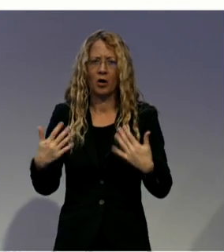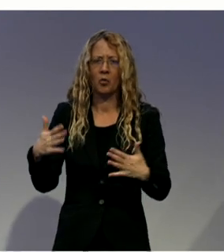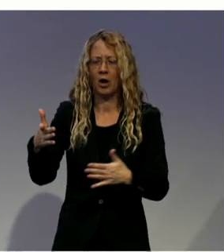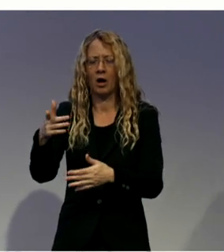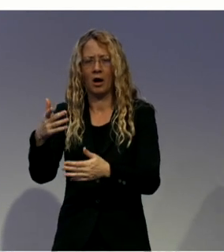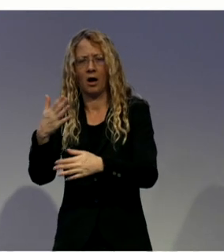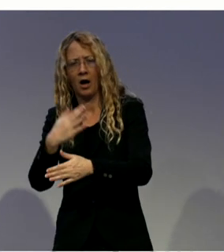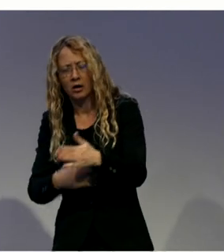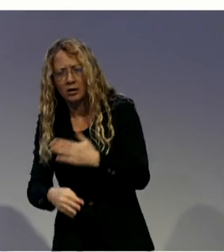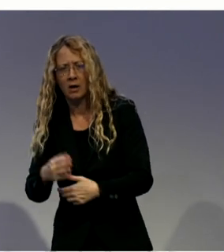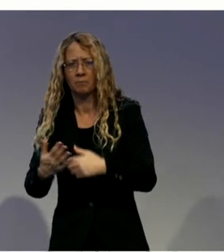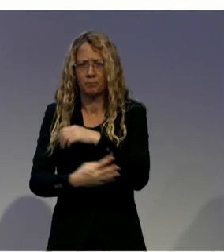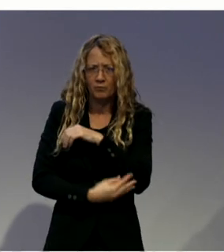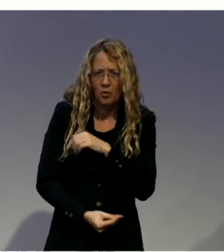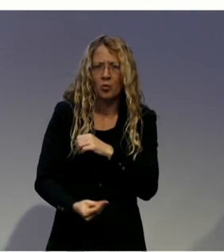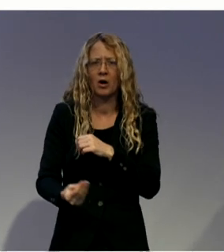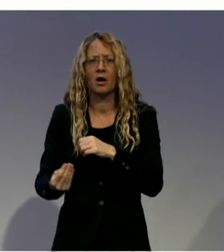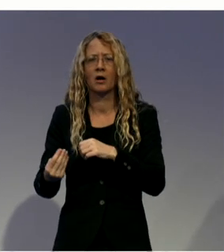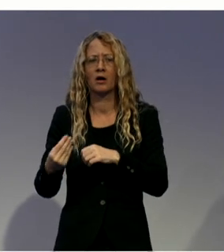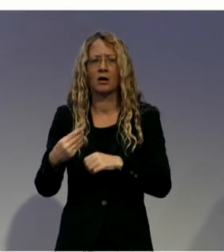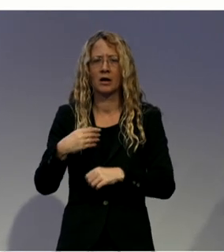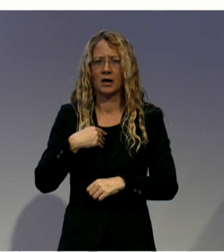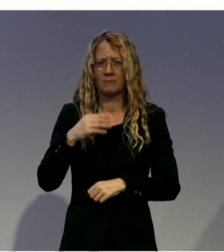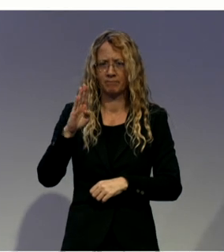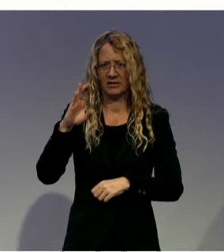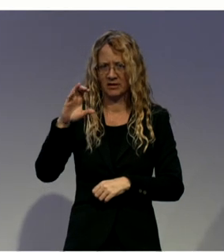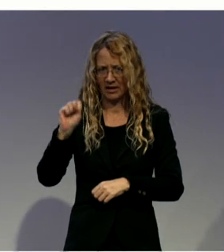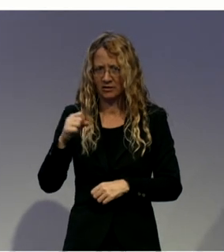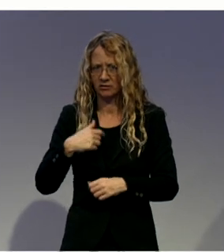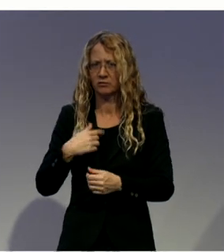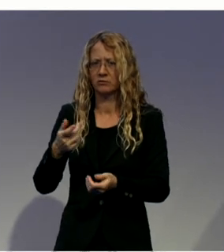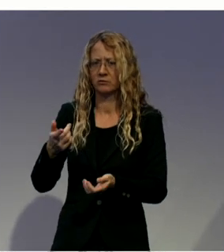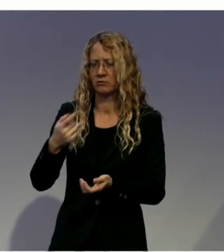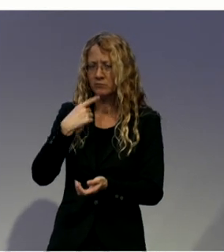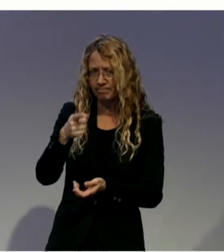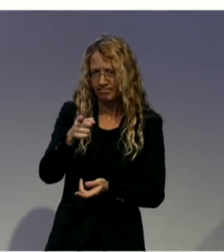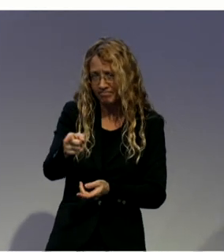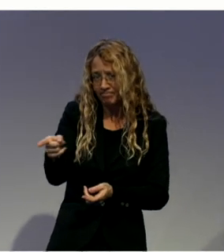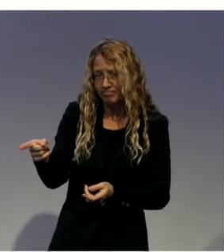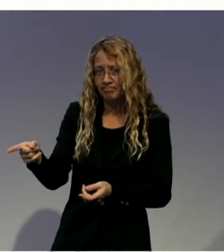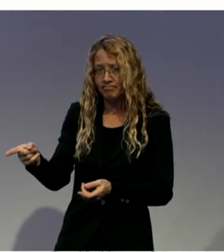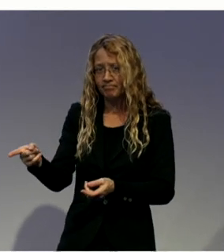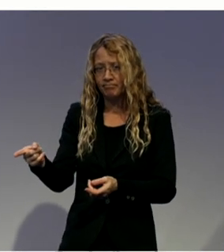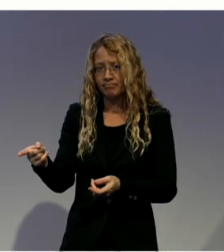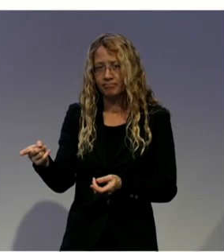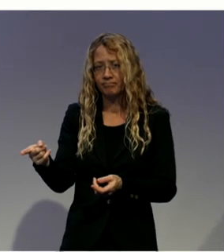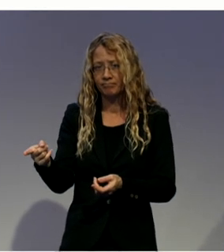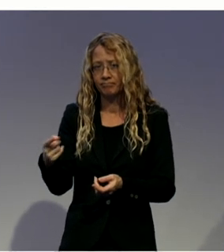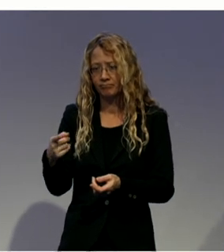BCAN's approves or denies persons with disability benefits on behalf of the federal government